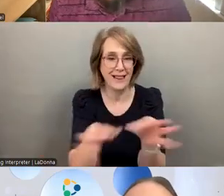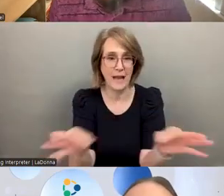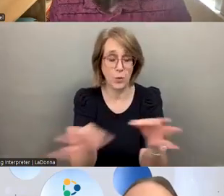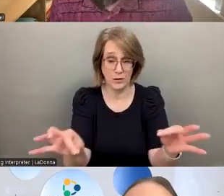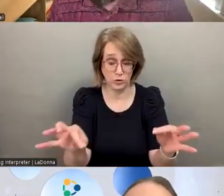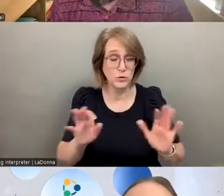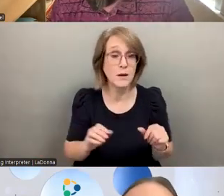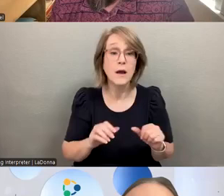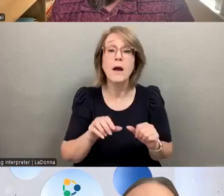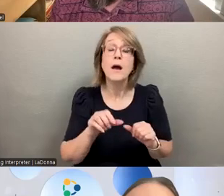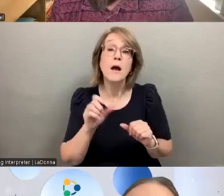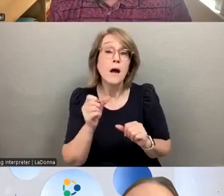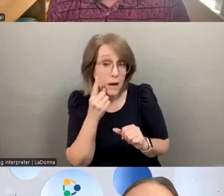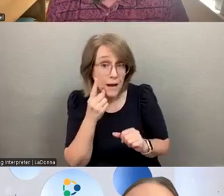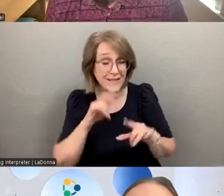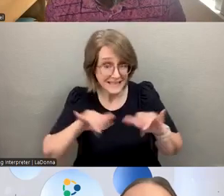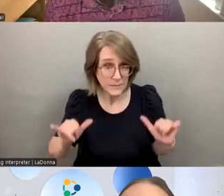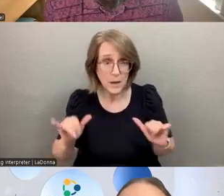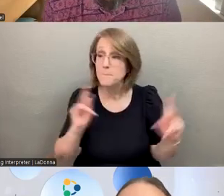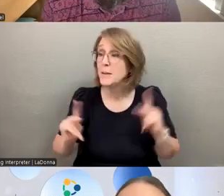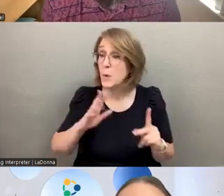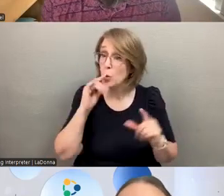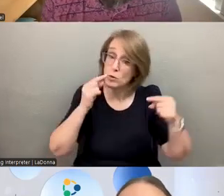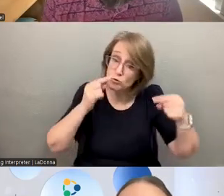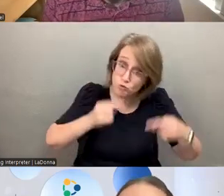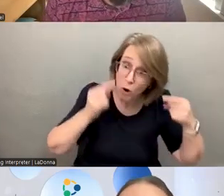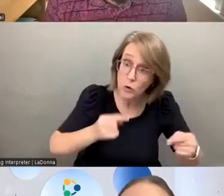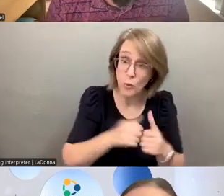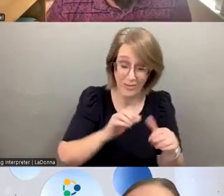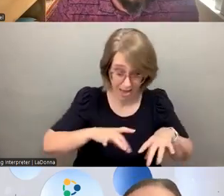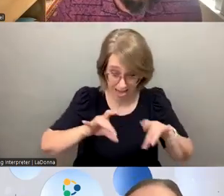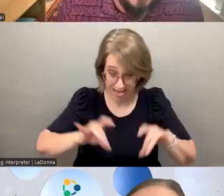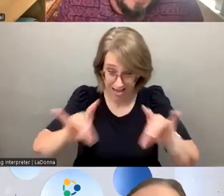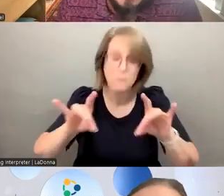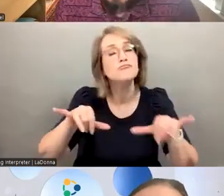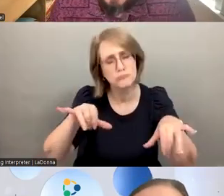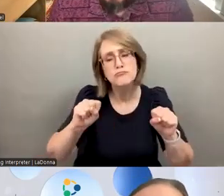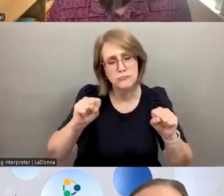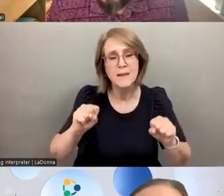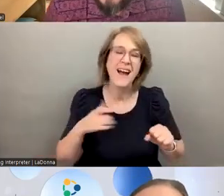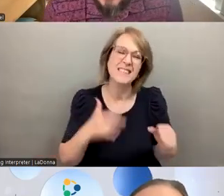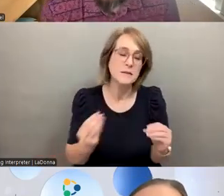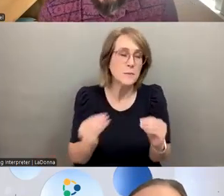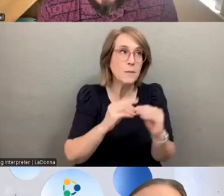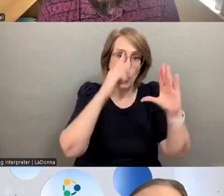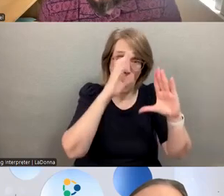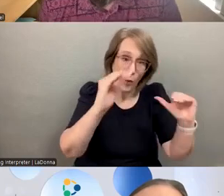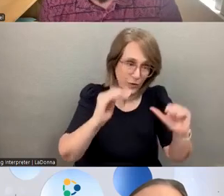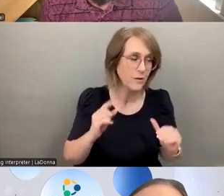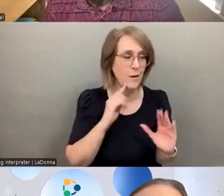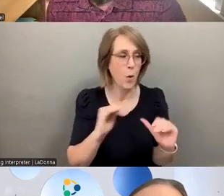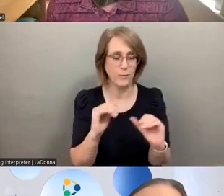Are there folks that maybe will struggle ever to get that language? Maybe. I tend to be a little more hopeful than that, and